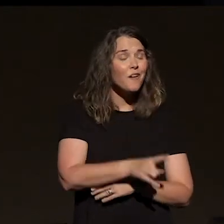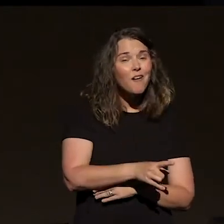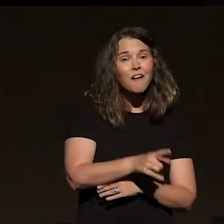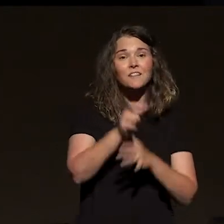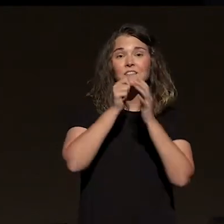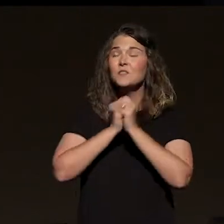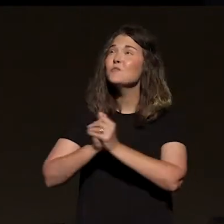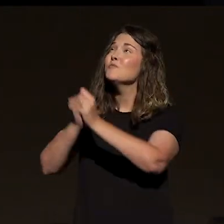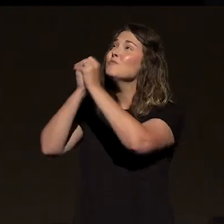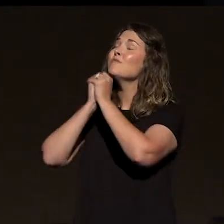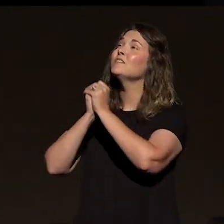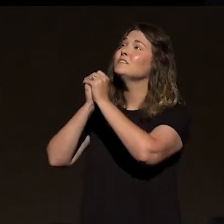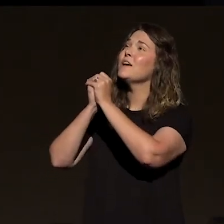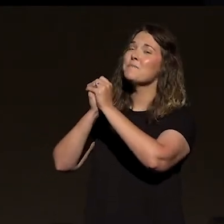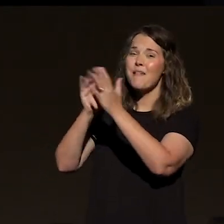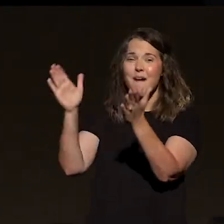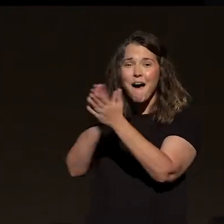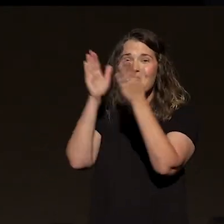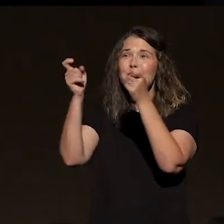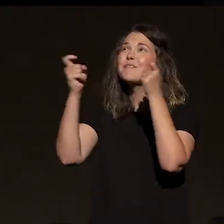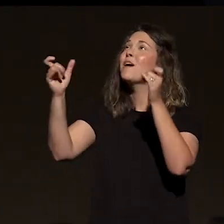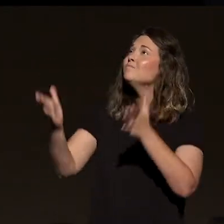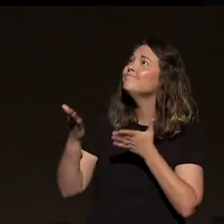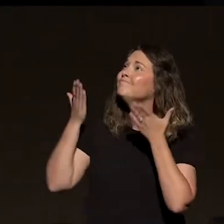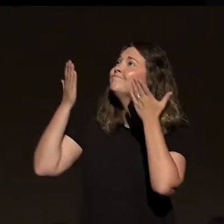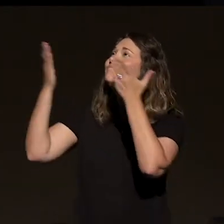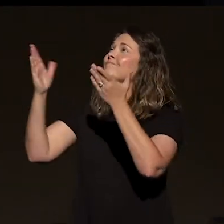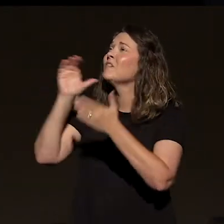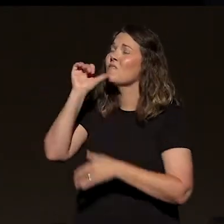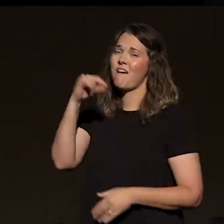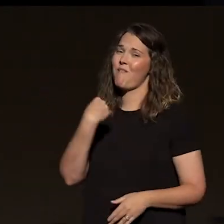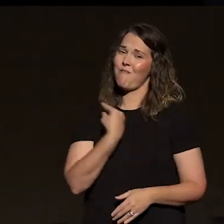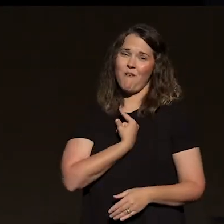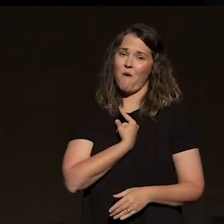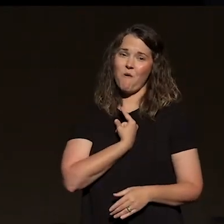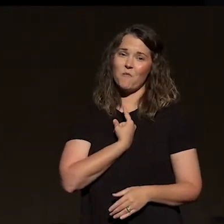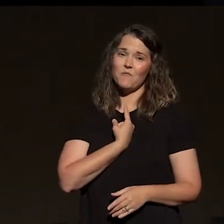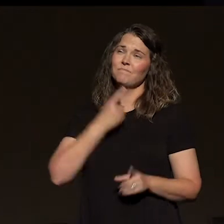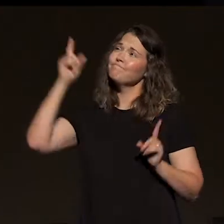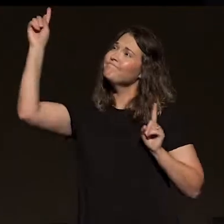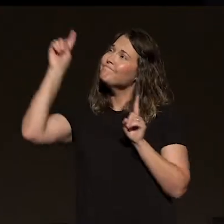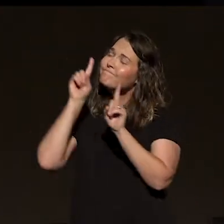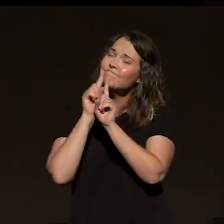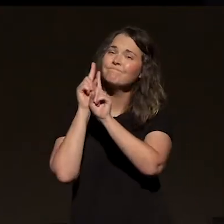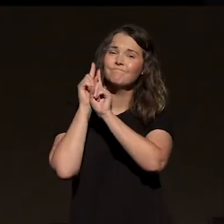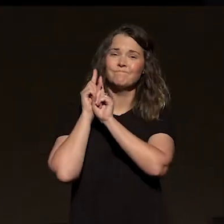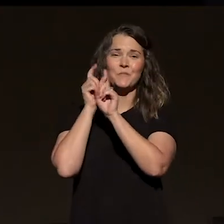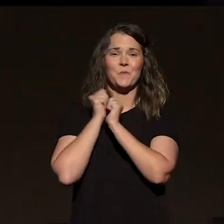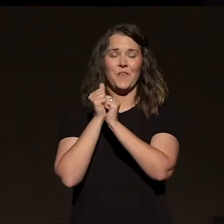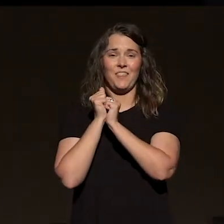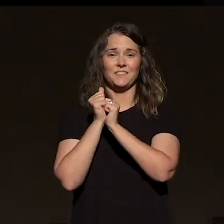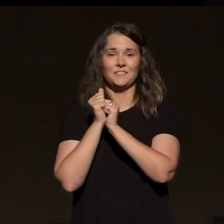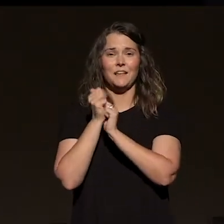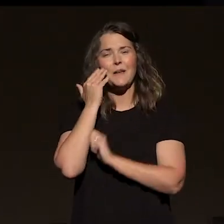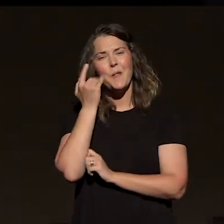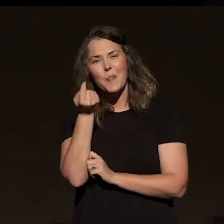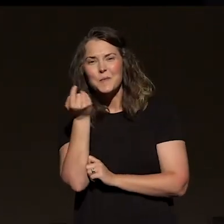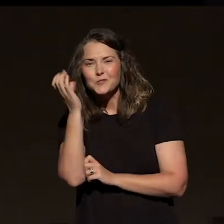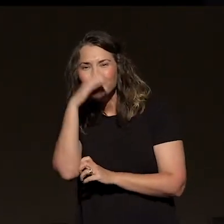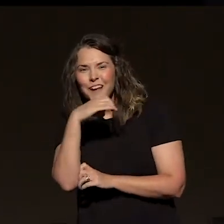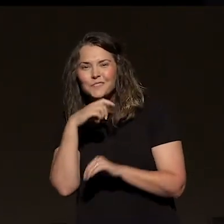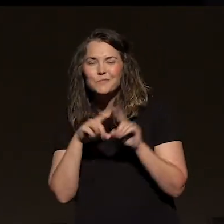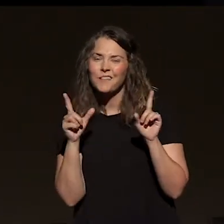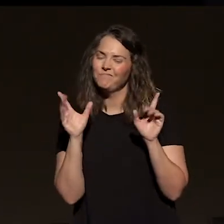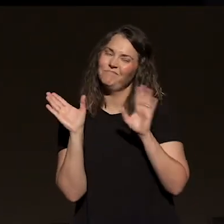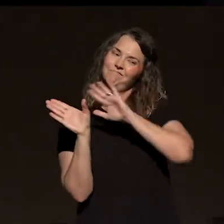worship Jesus, to raise our hallelujah, to declare that we're not alone. There's another in the fire with us. And I know this may be a little bit weird, but hey, look, let's get